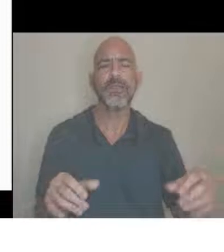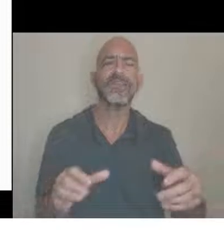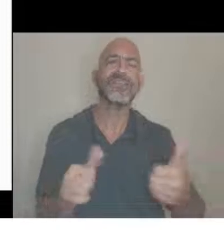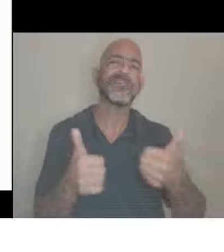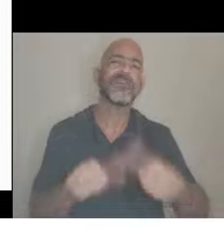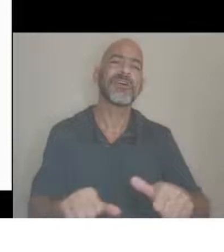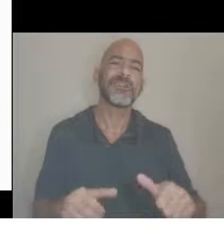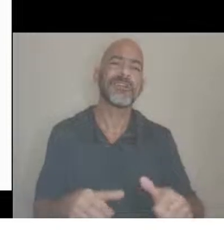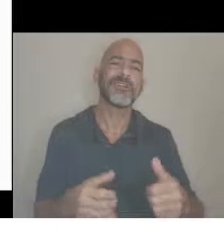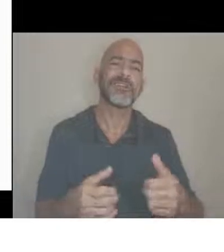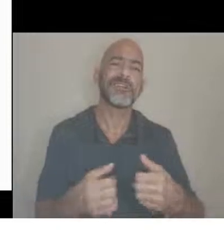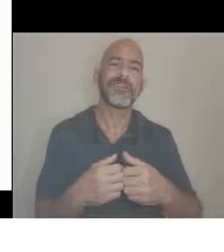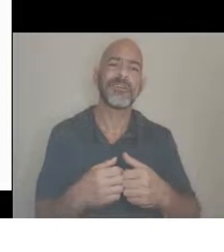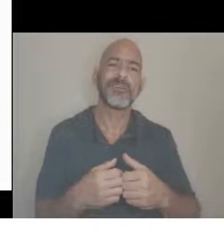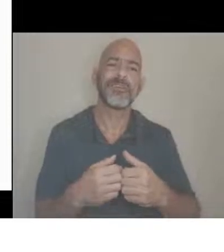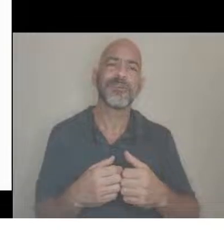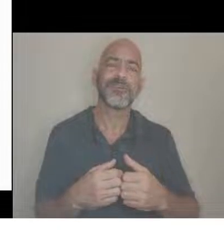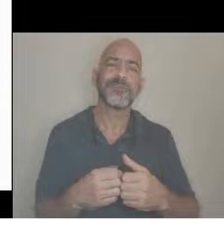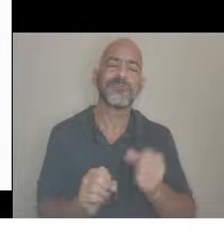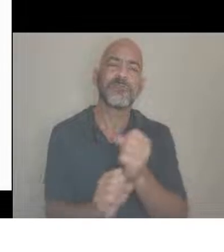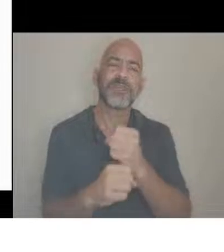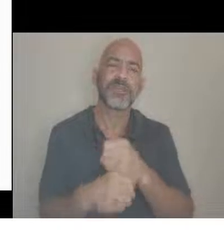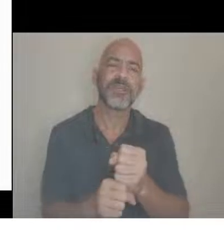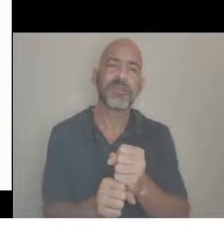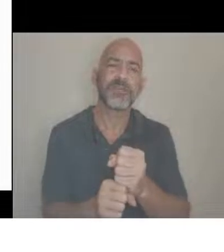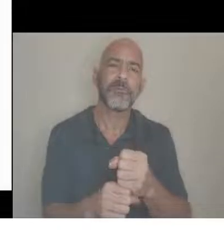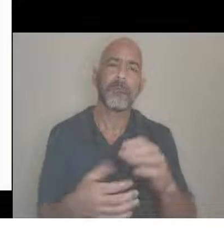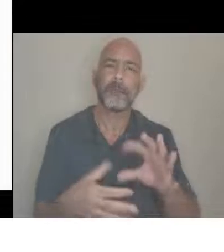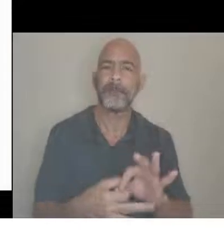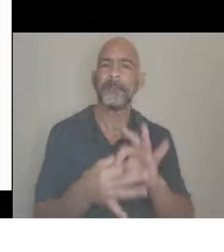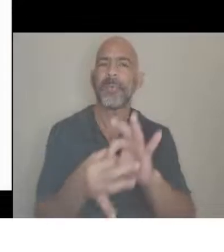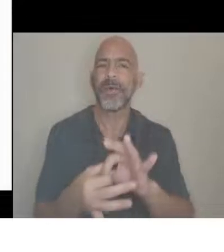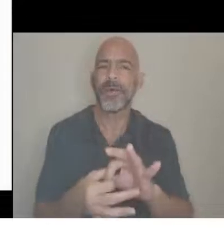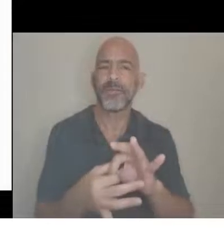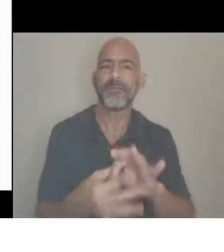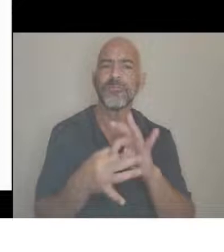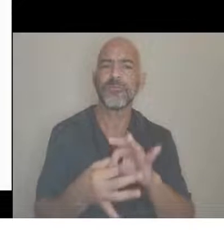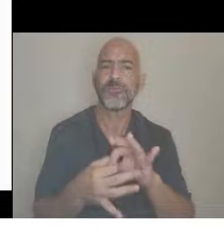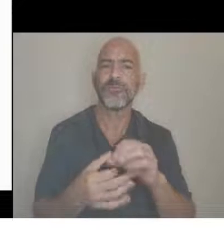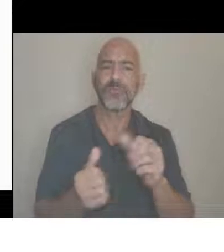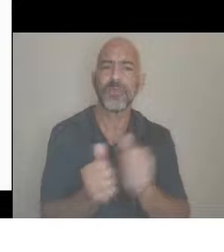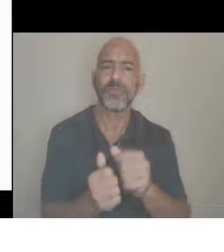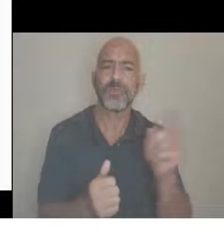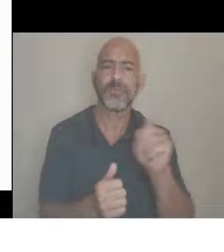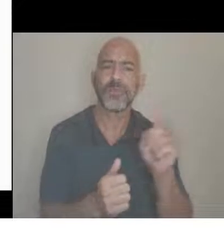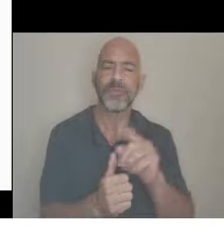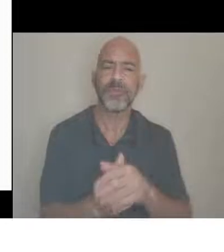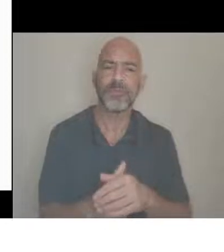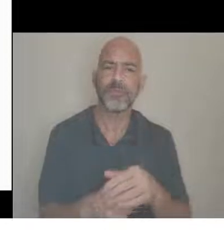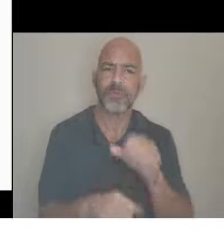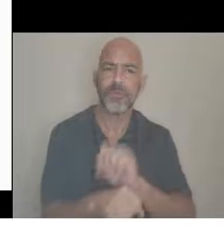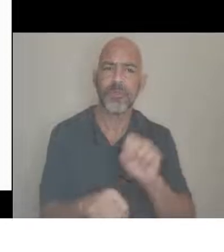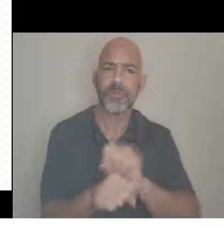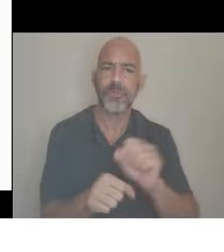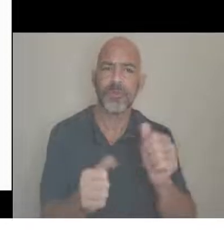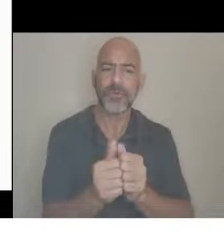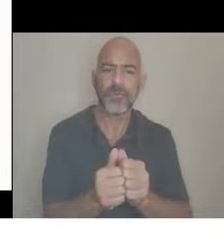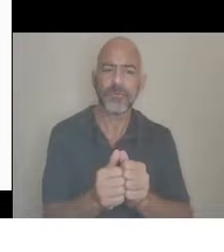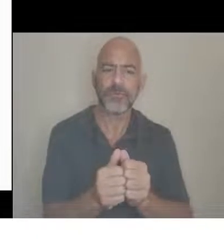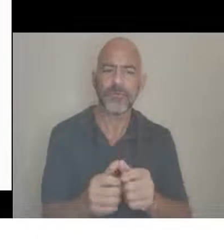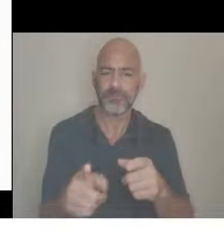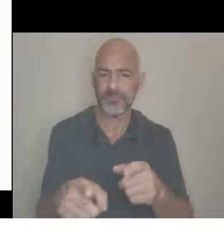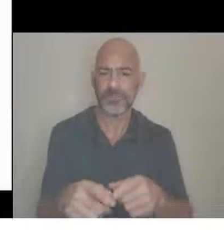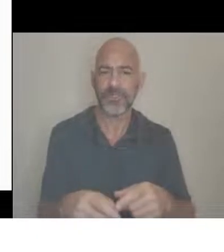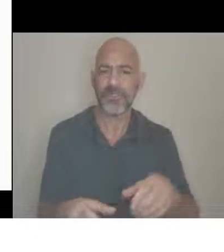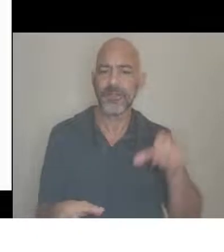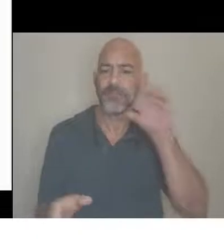through green light words first. We have a nice little picture on this slide of a traffic light with the green light